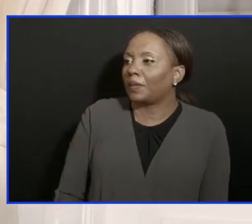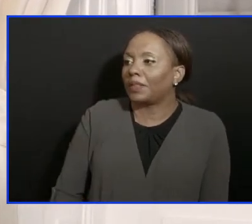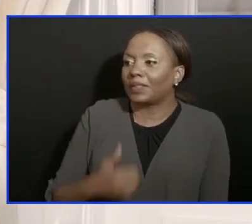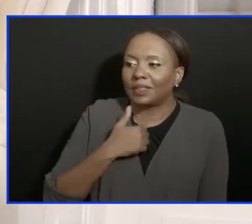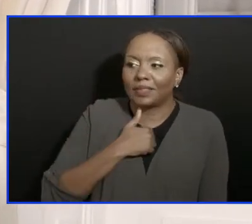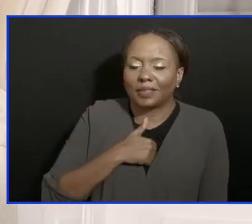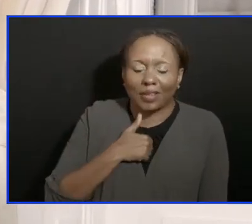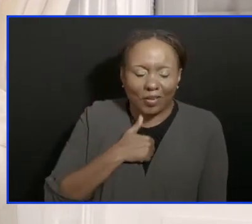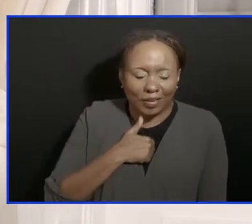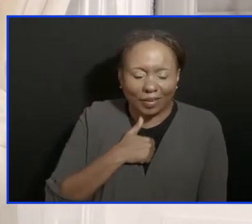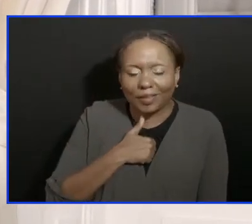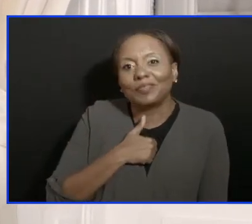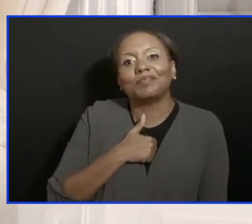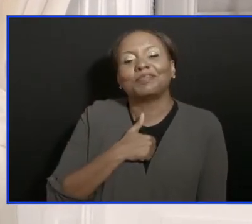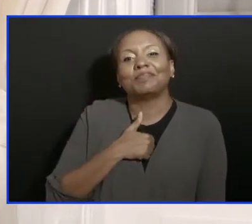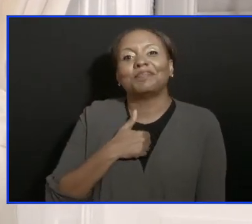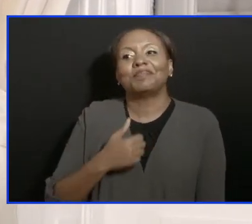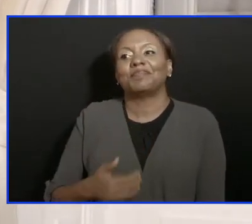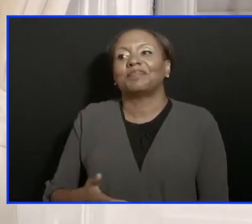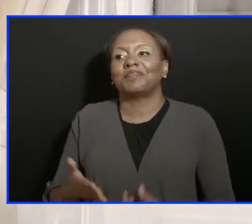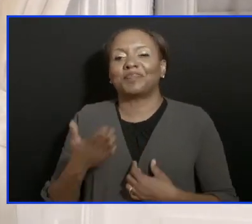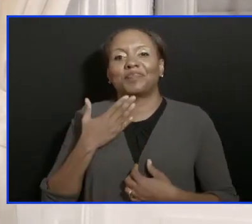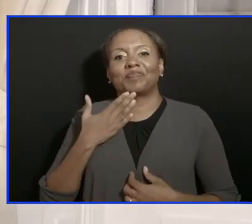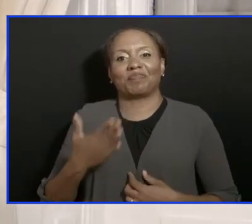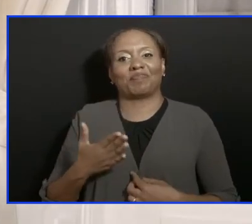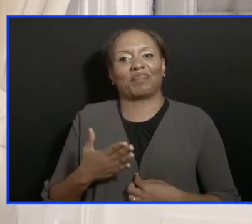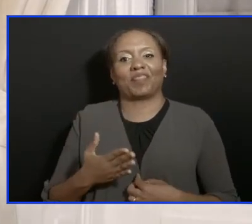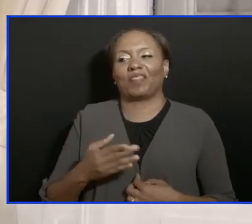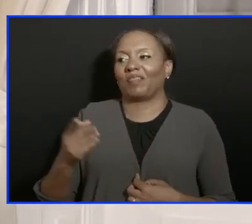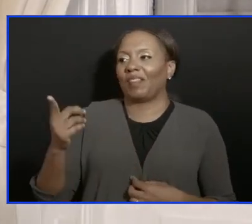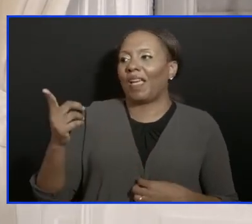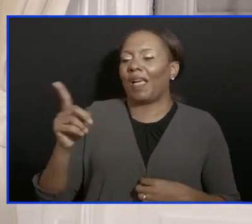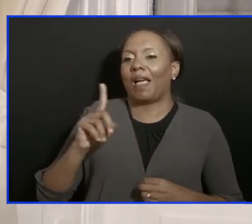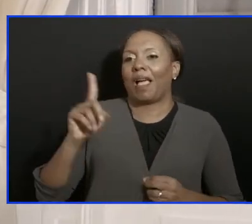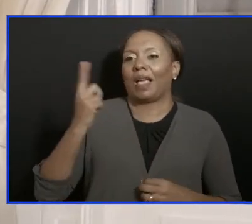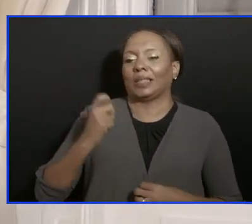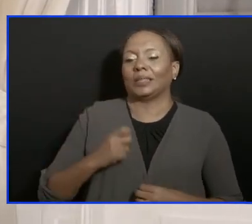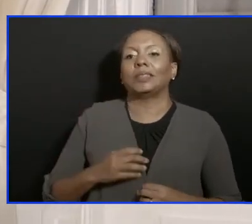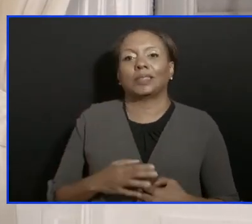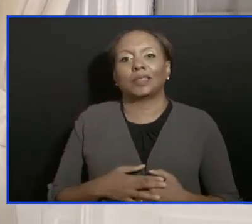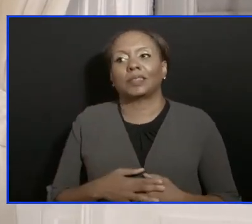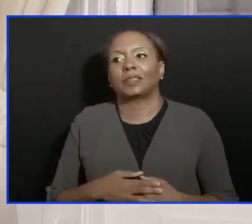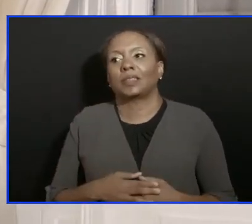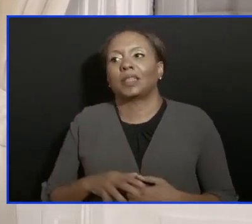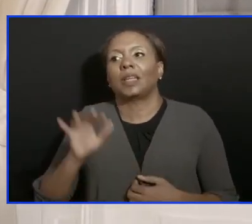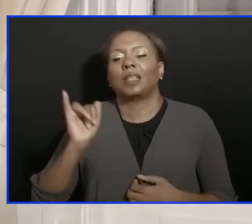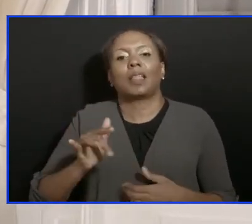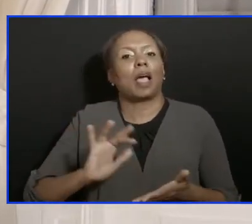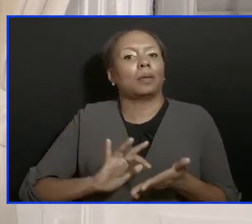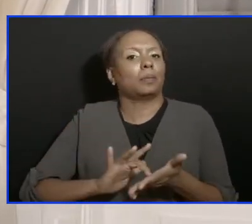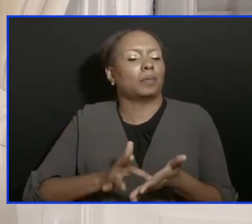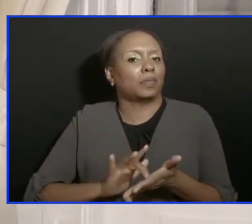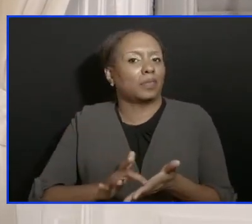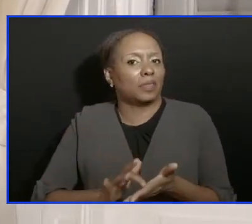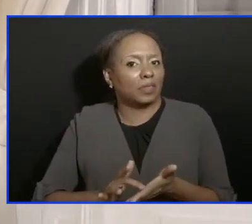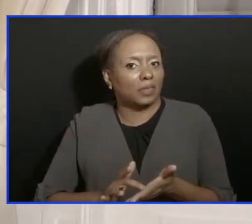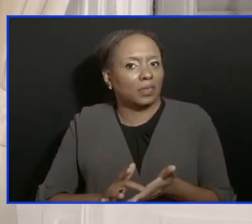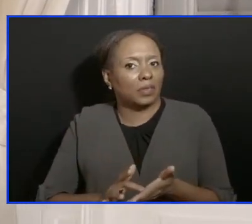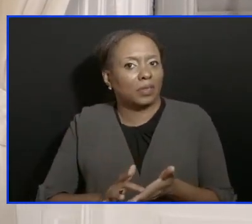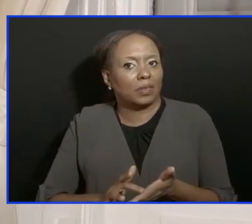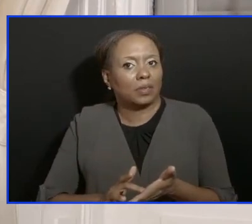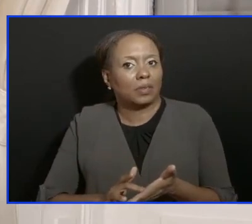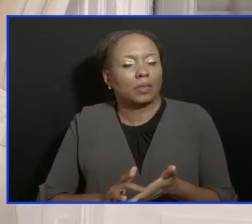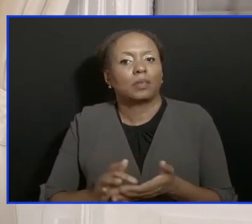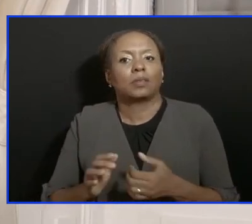Sorry about that. Thank you, Emmanuel, for that question. Certainly the drug that you are speaking about, that essentially